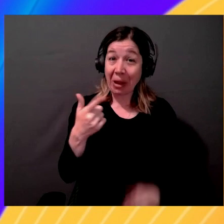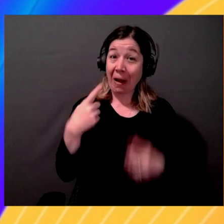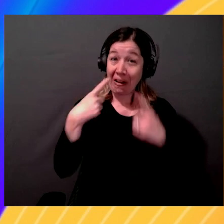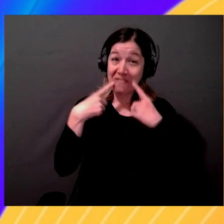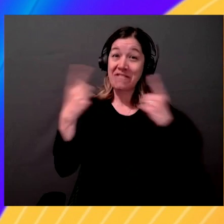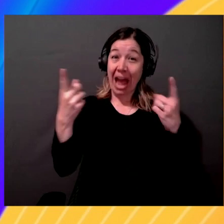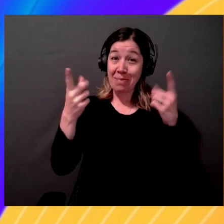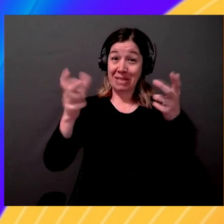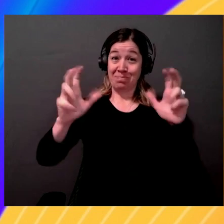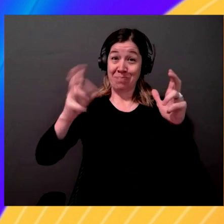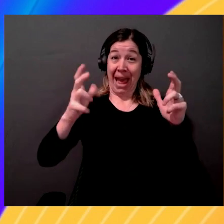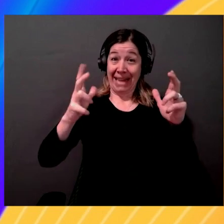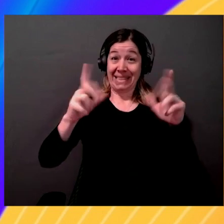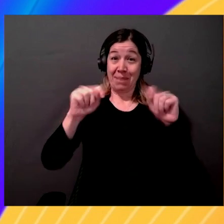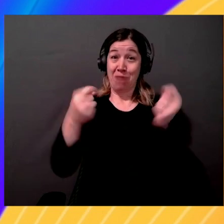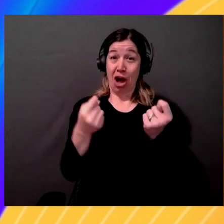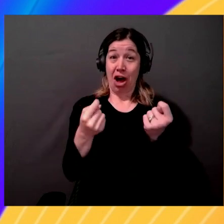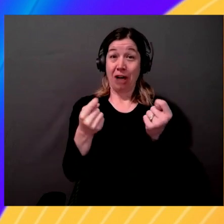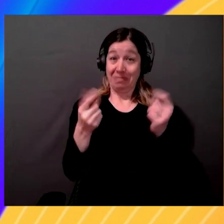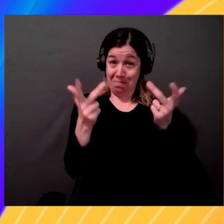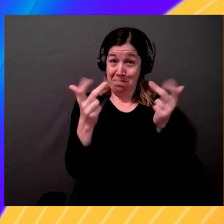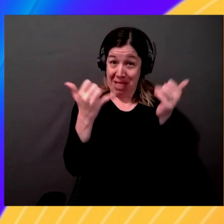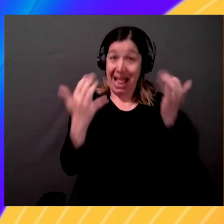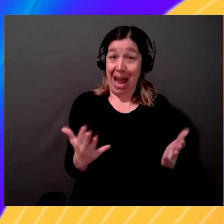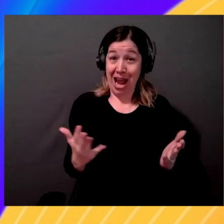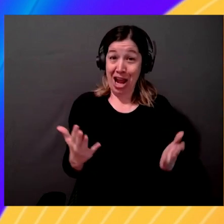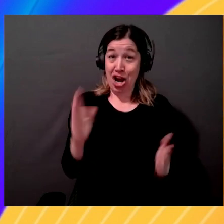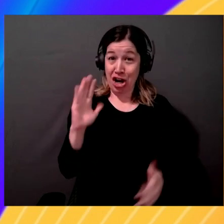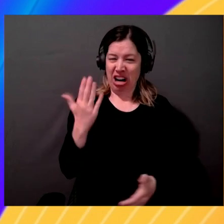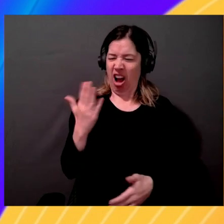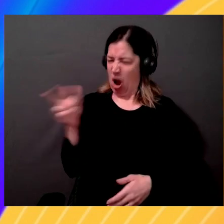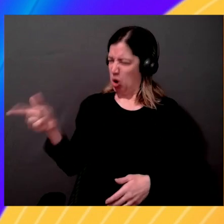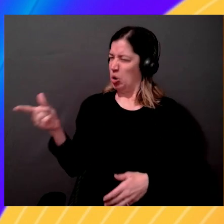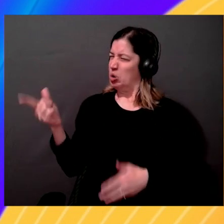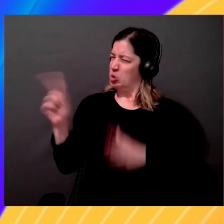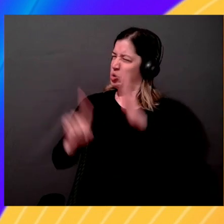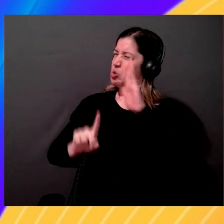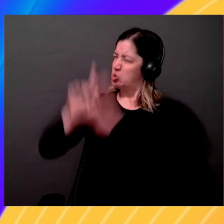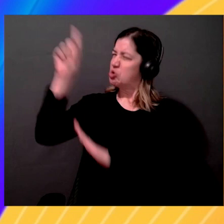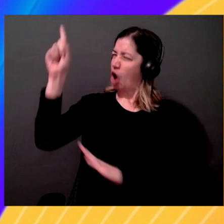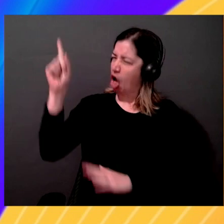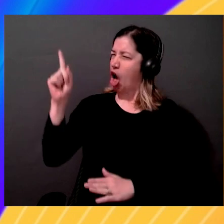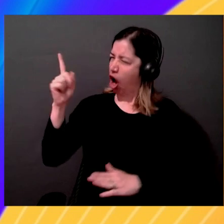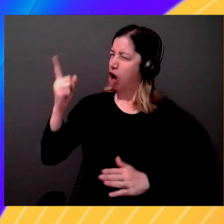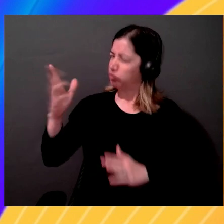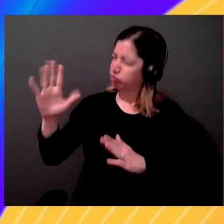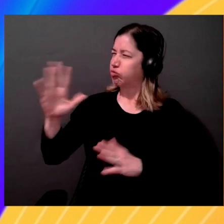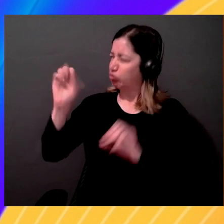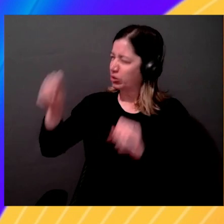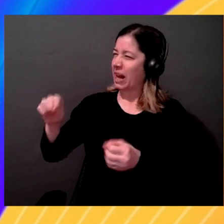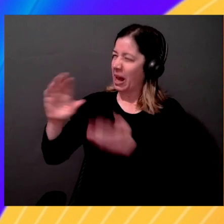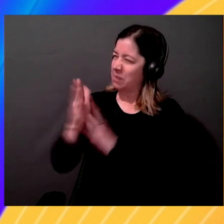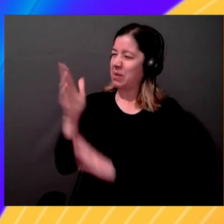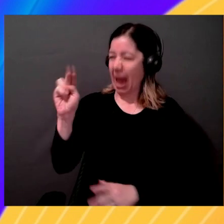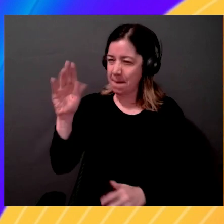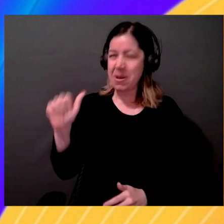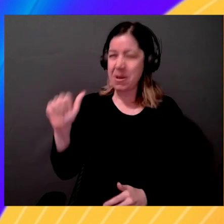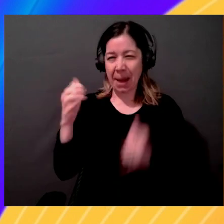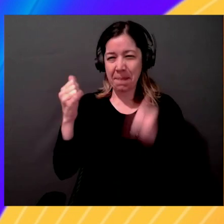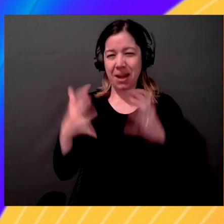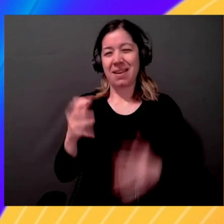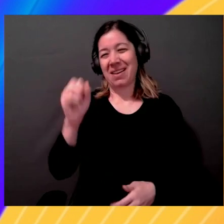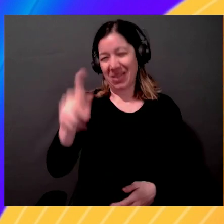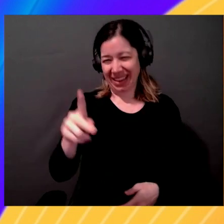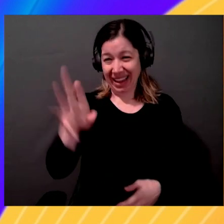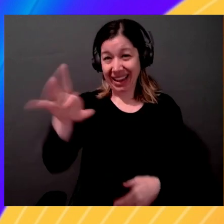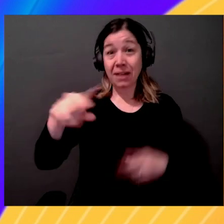of like a football stature. So let's take a look at a second area, which is summarization. I mentioned earlier,